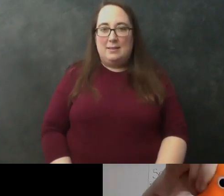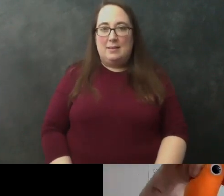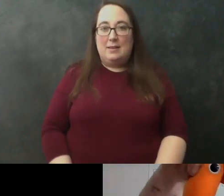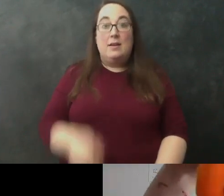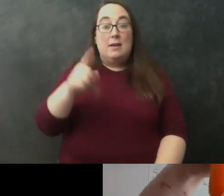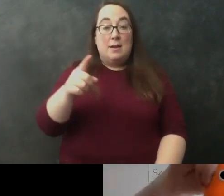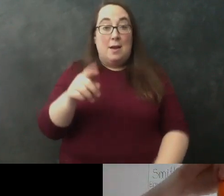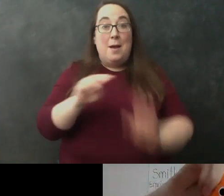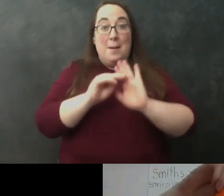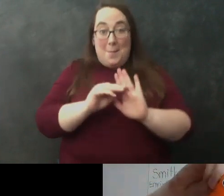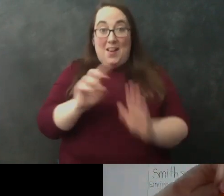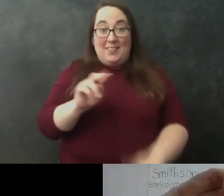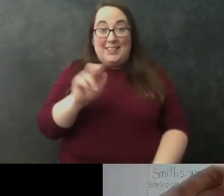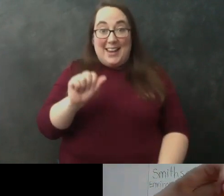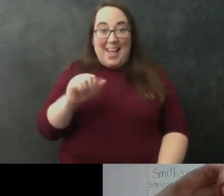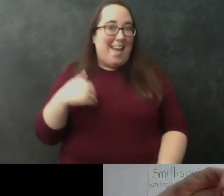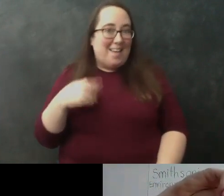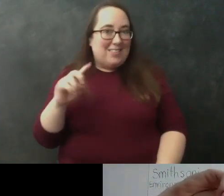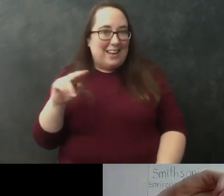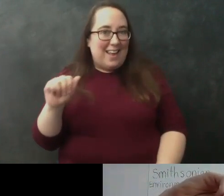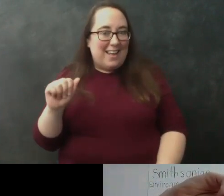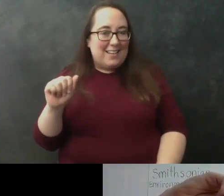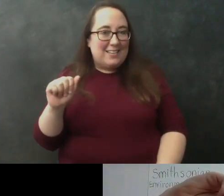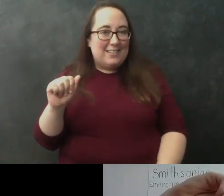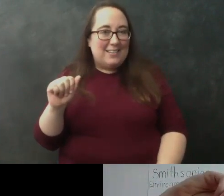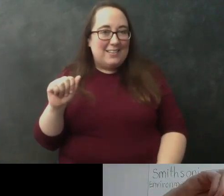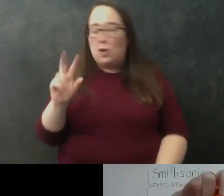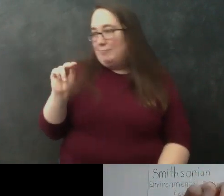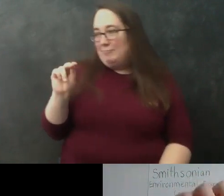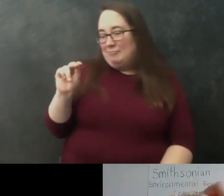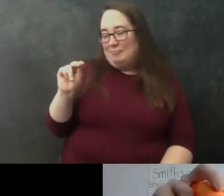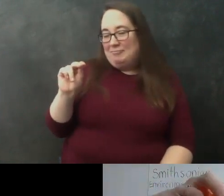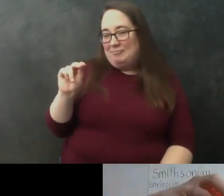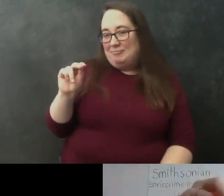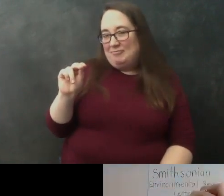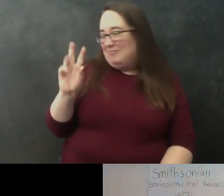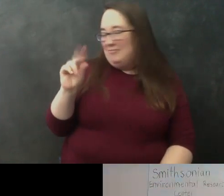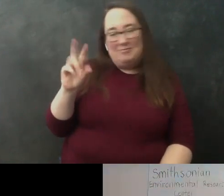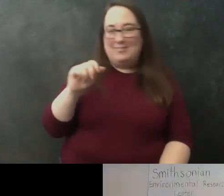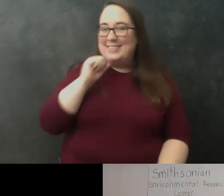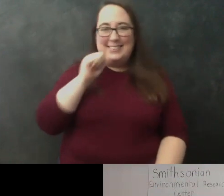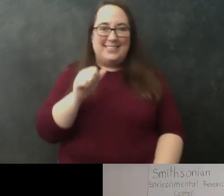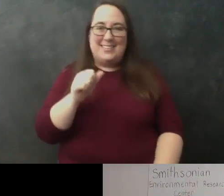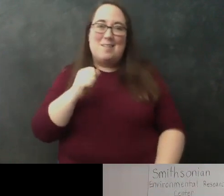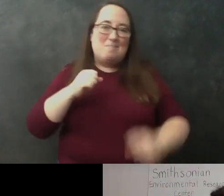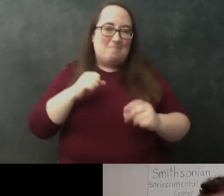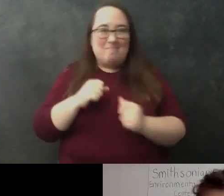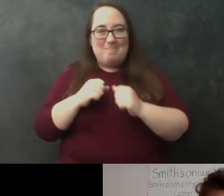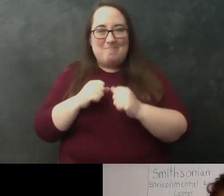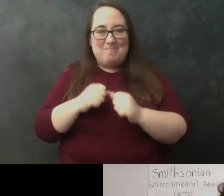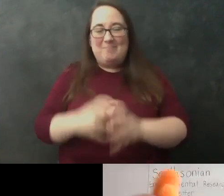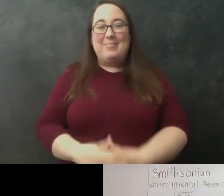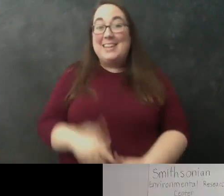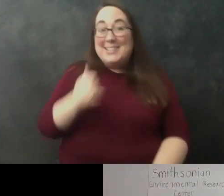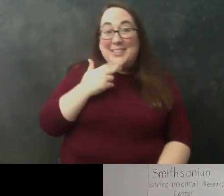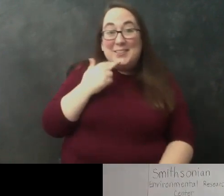model of dna have dna no no it doesn't oh but it's super cute